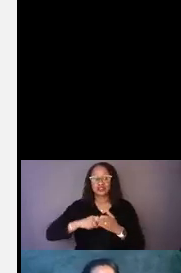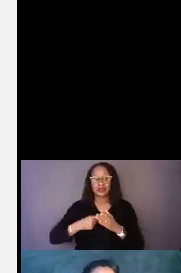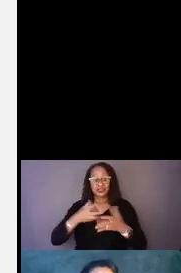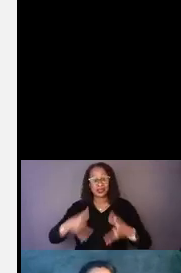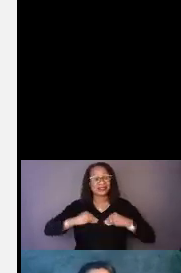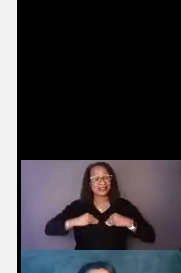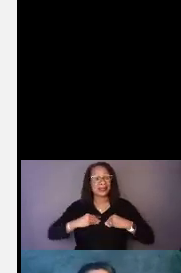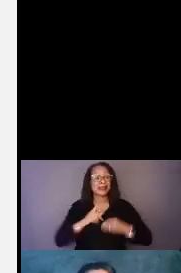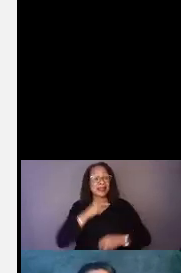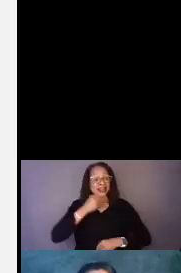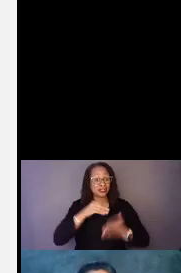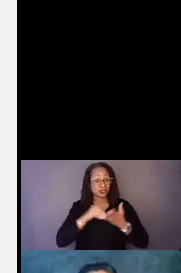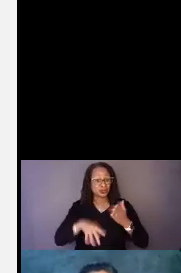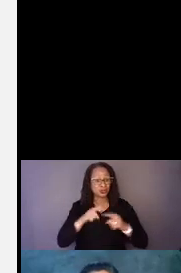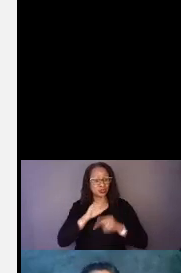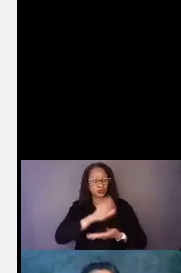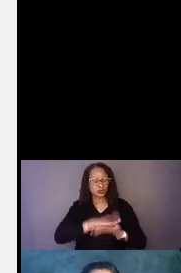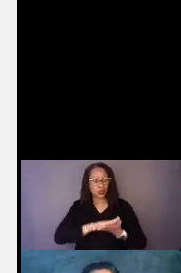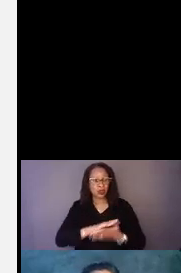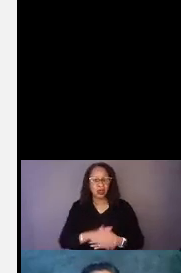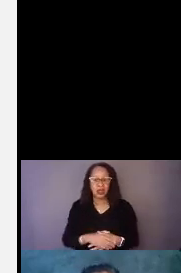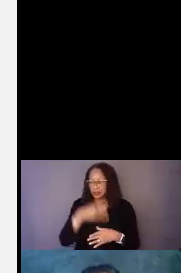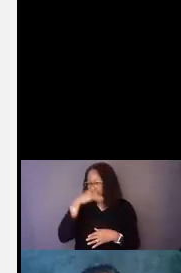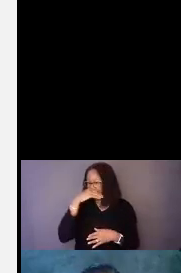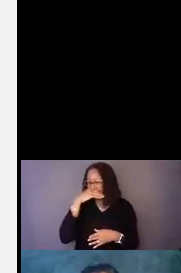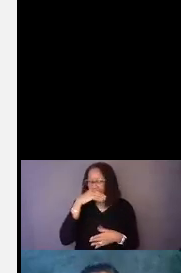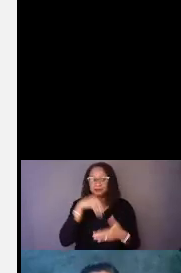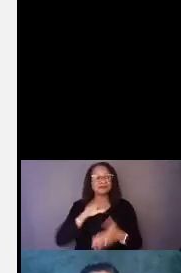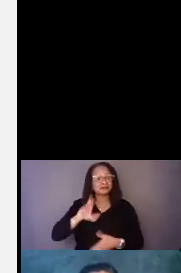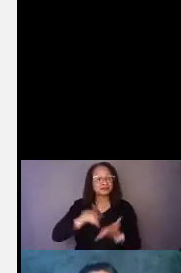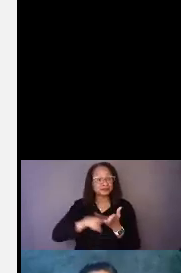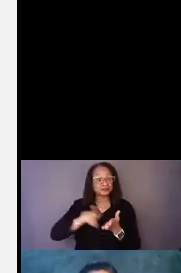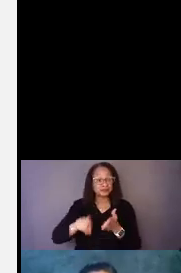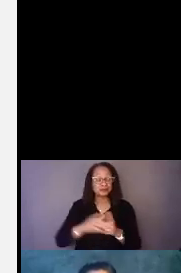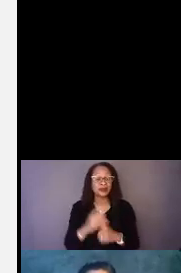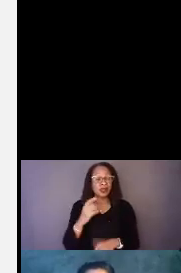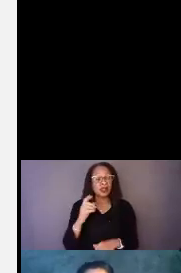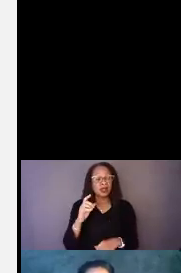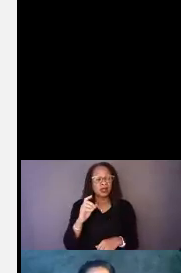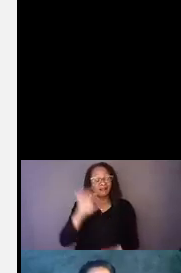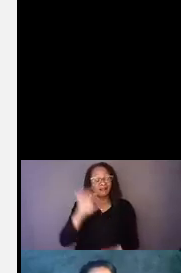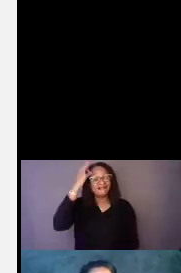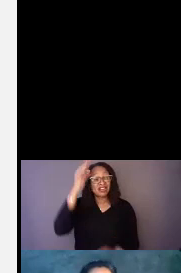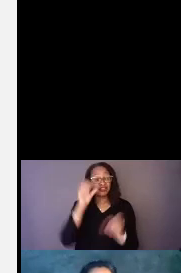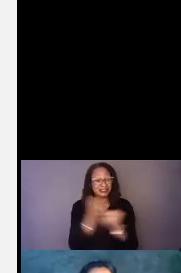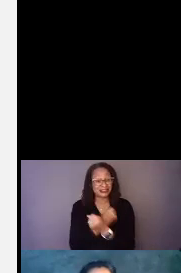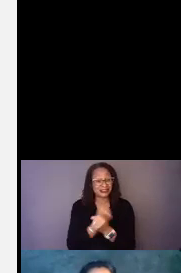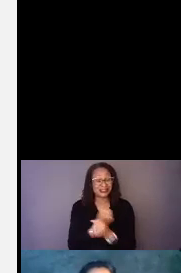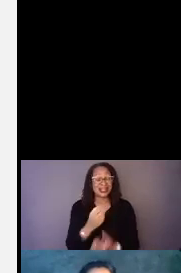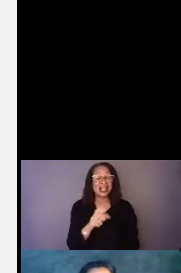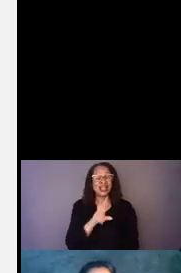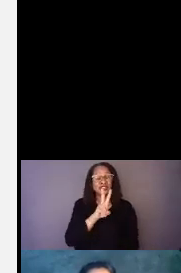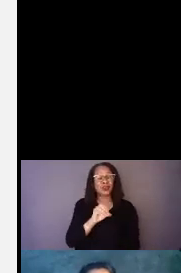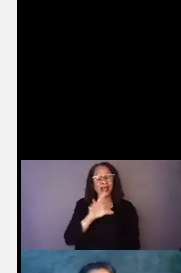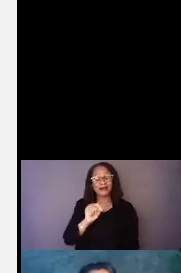students to their school. And in their research of the federal statistics, they found that two out of every